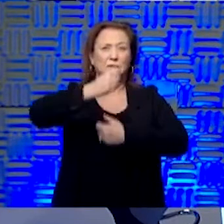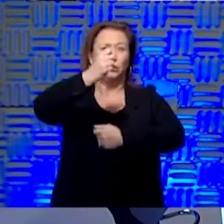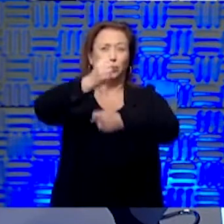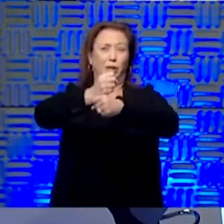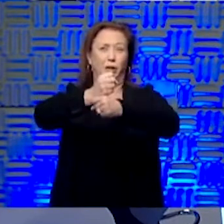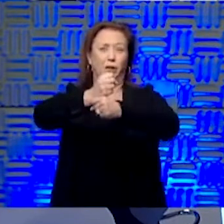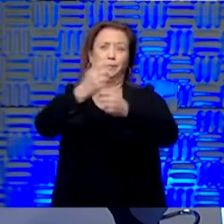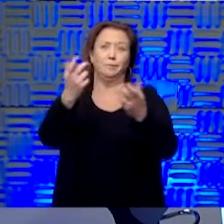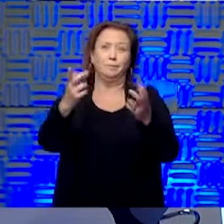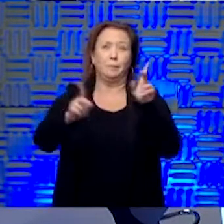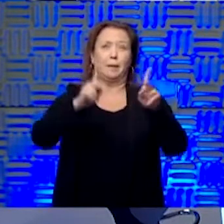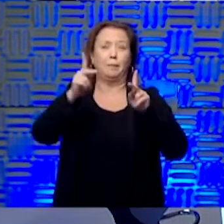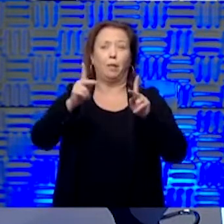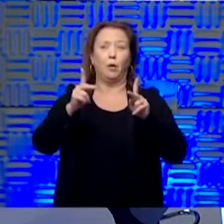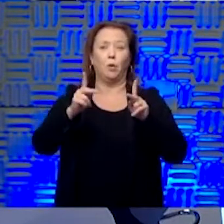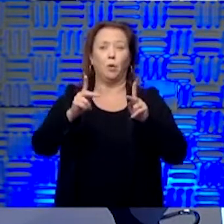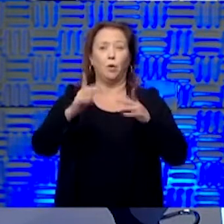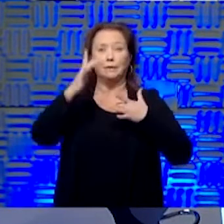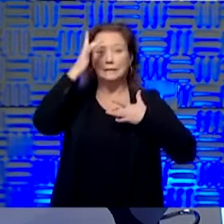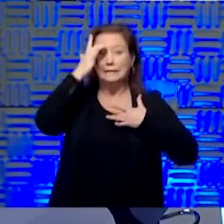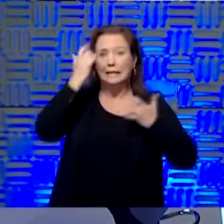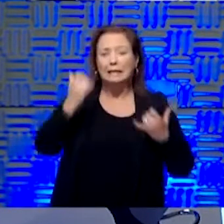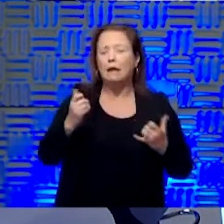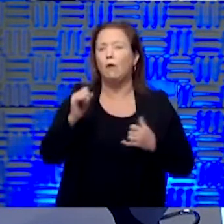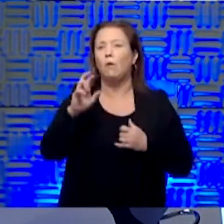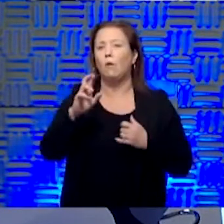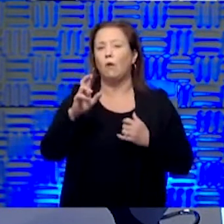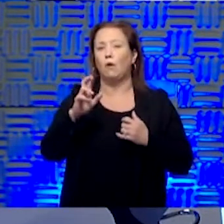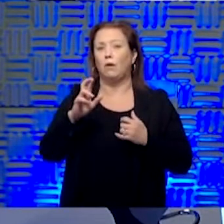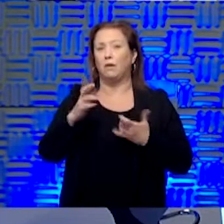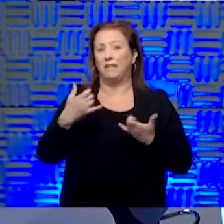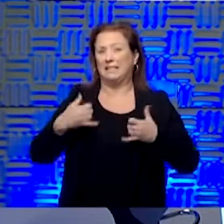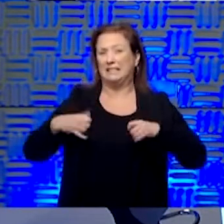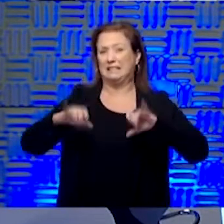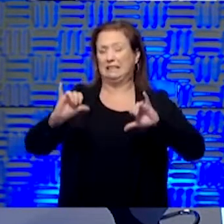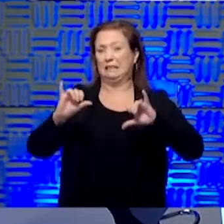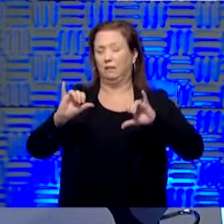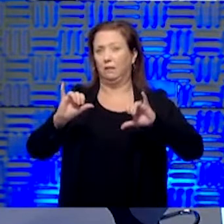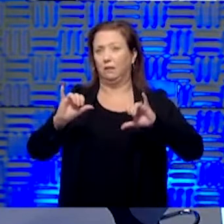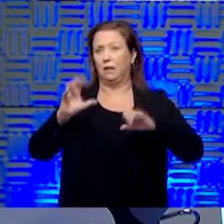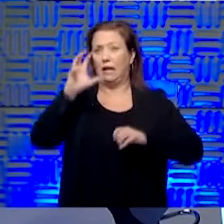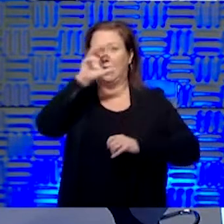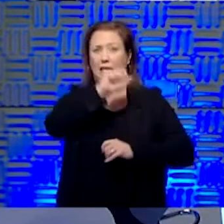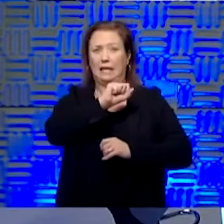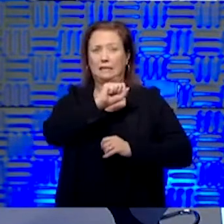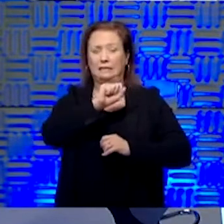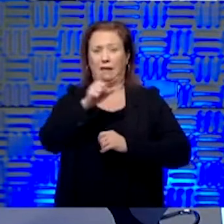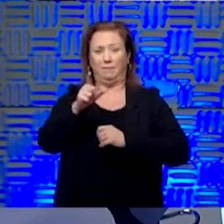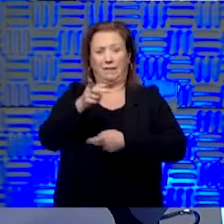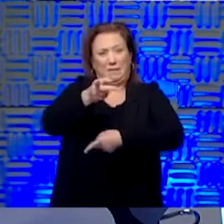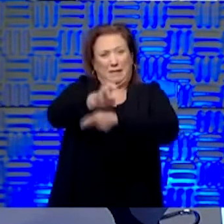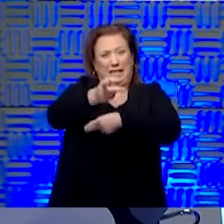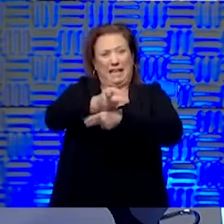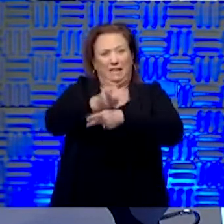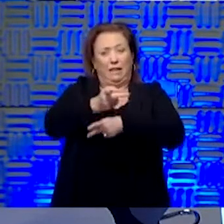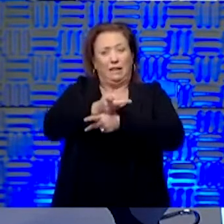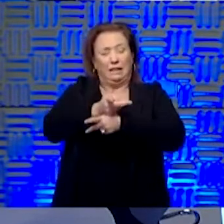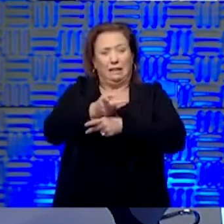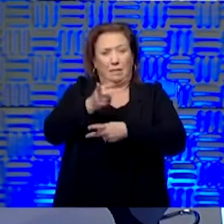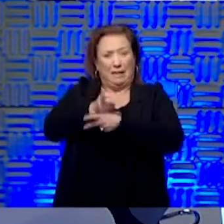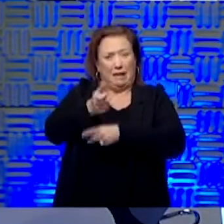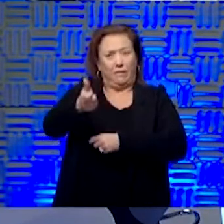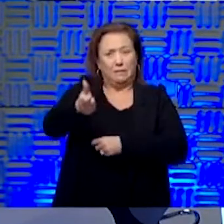say, who are immunocompromised or things of that nature, are they still going to have to be, I guess, just as cautious? How long does this